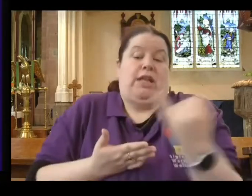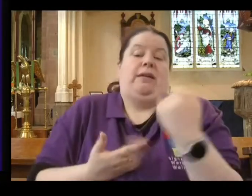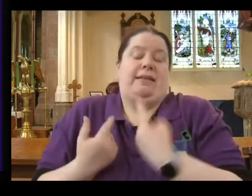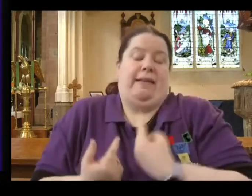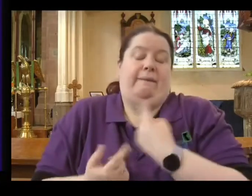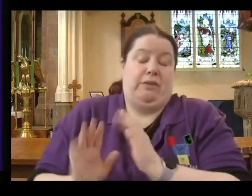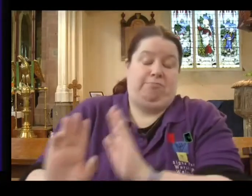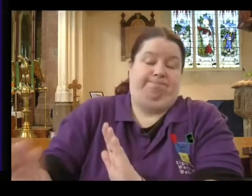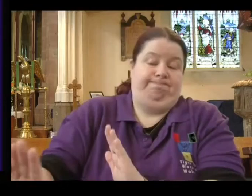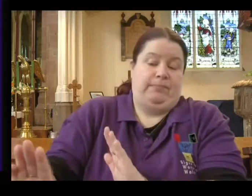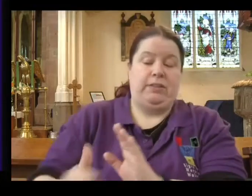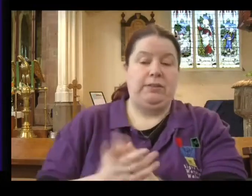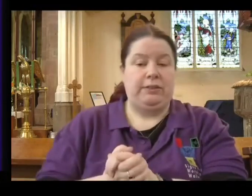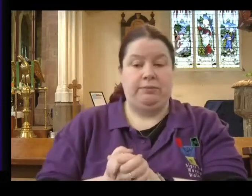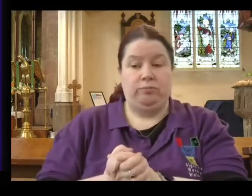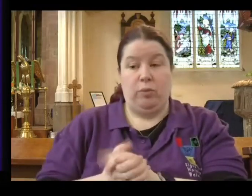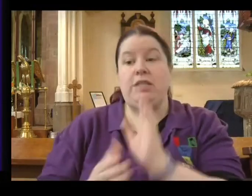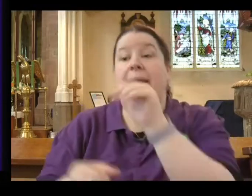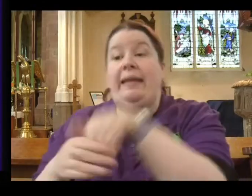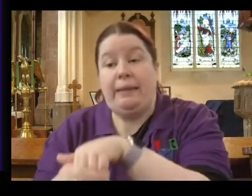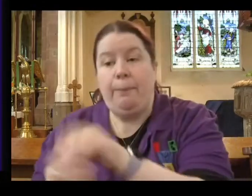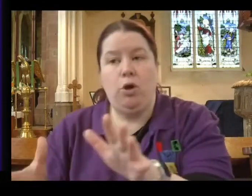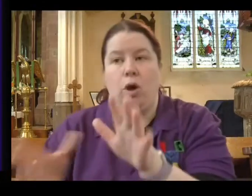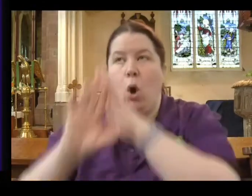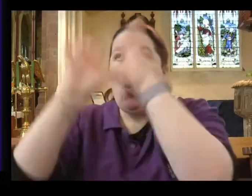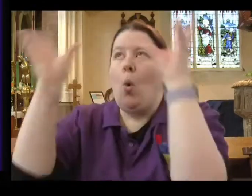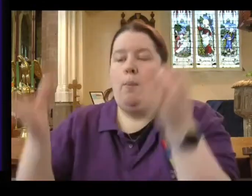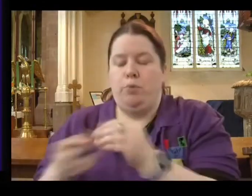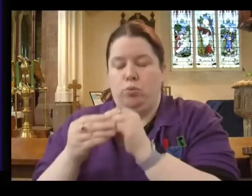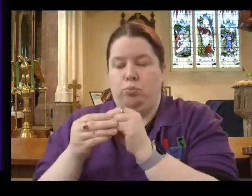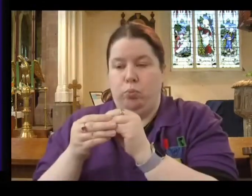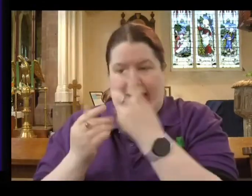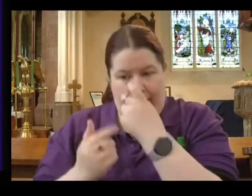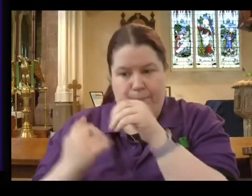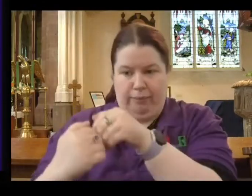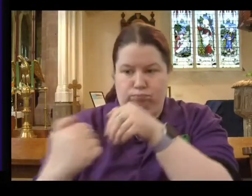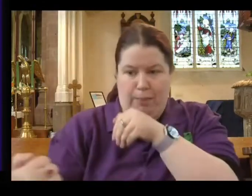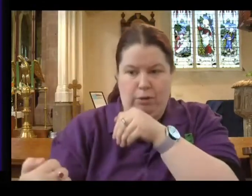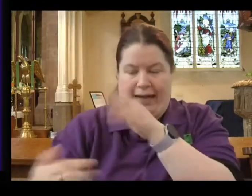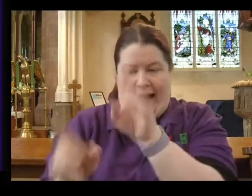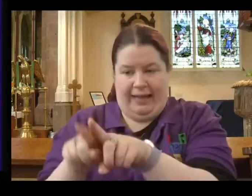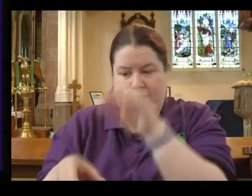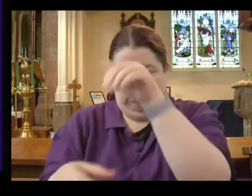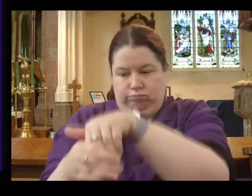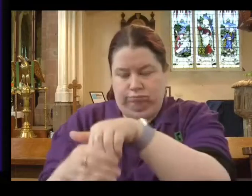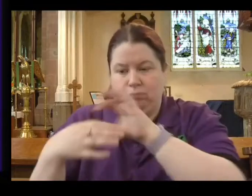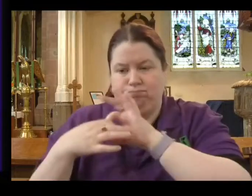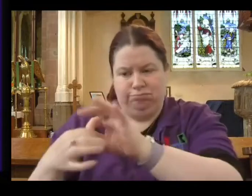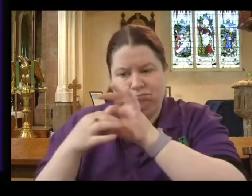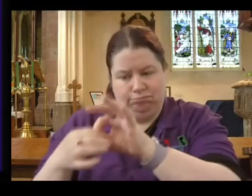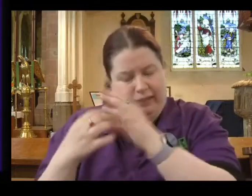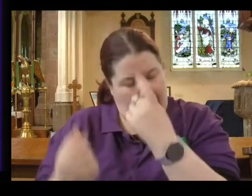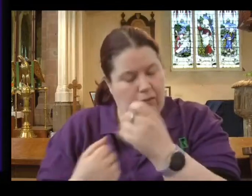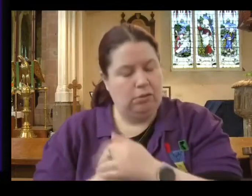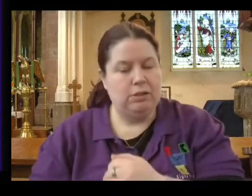Not to be so absorbed in it, we need to be part of it. We need to be distinctively different. It's a hard balance, as I said.